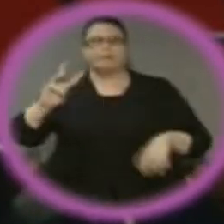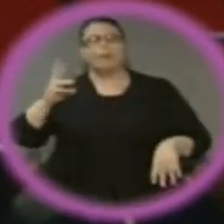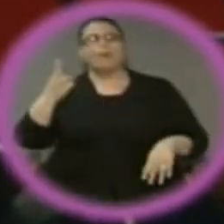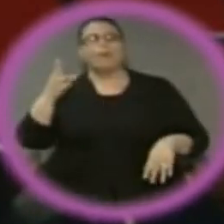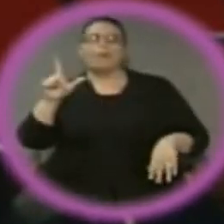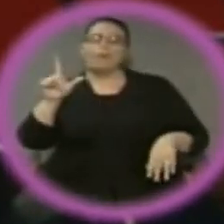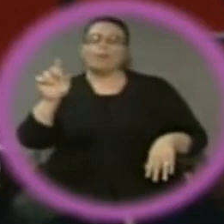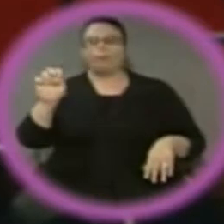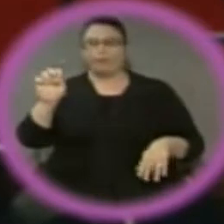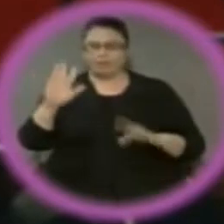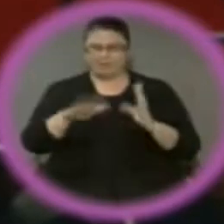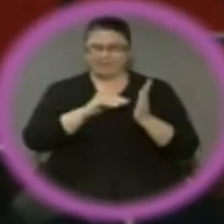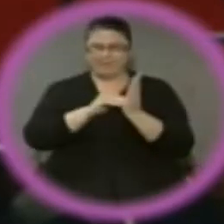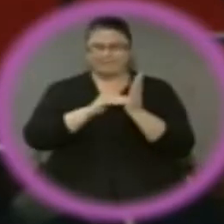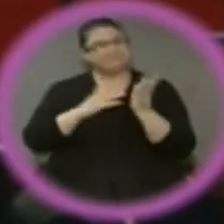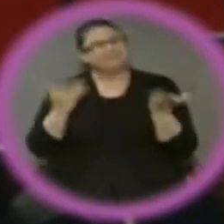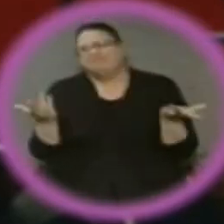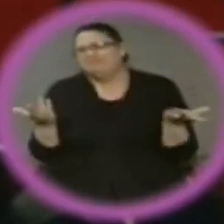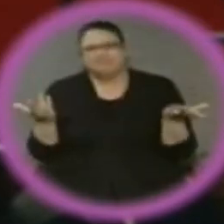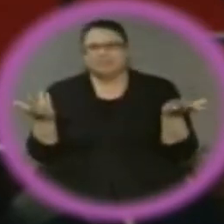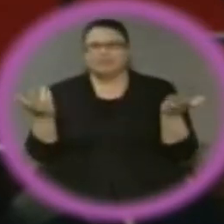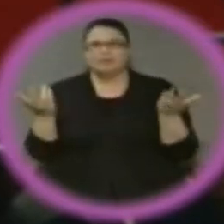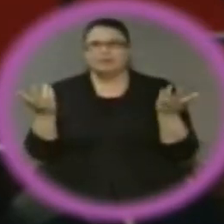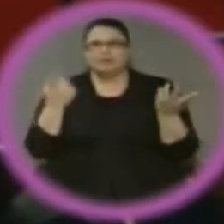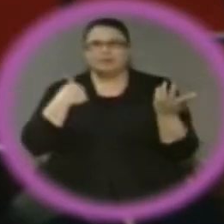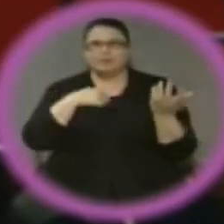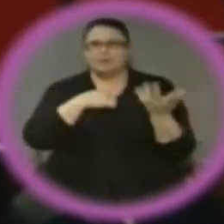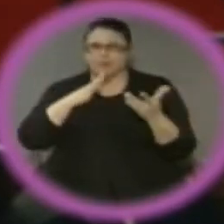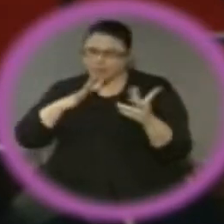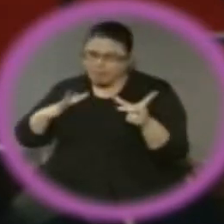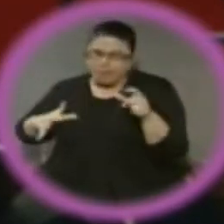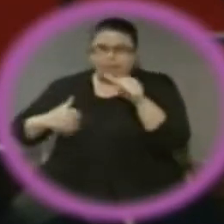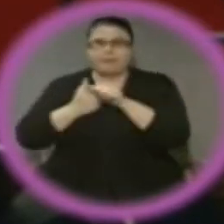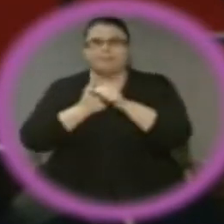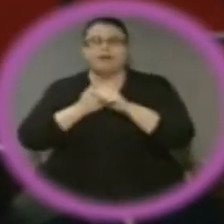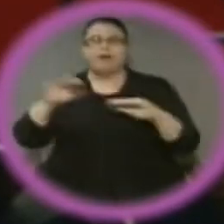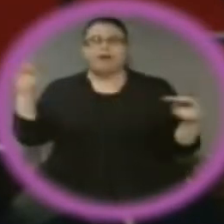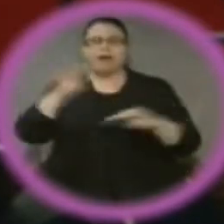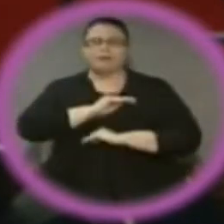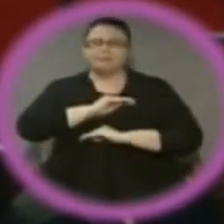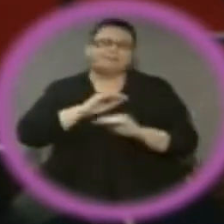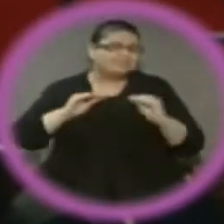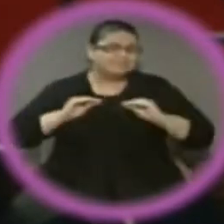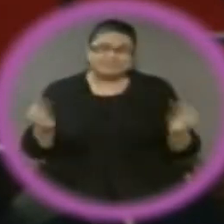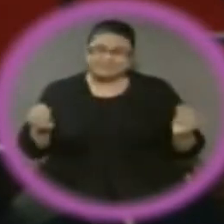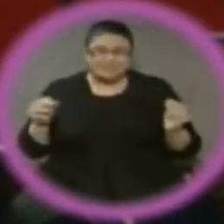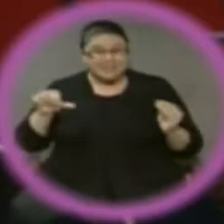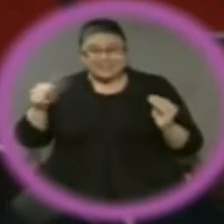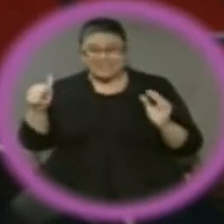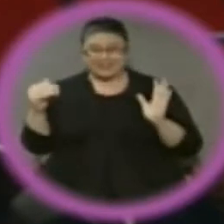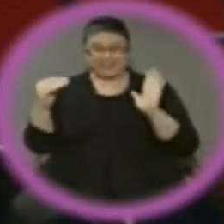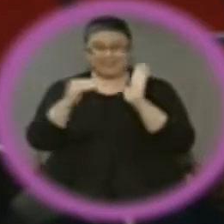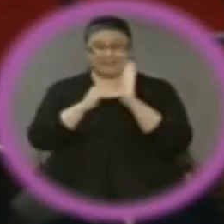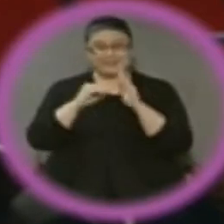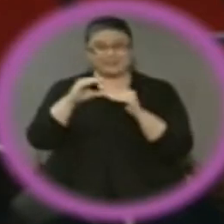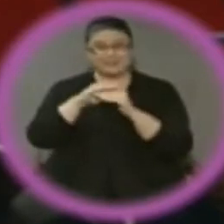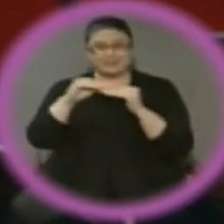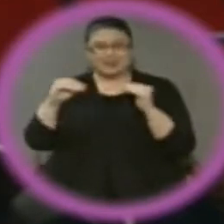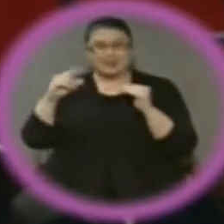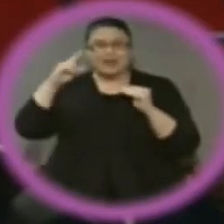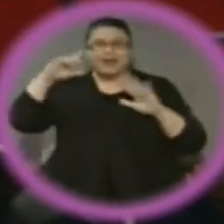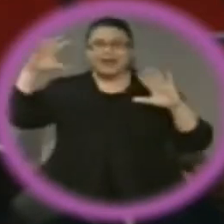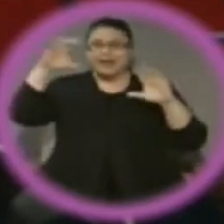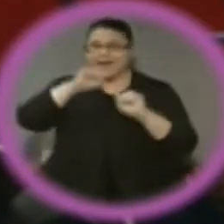told. But the money, it's not making us whole again, because the $10,000 that we assumed we were going to get,